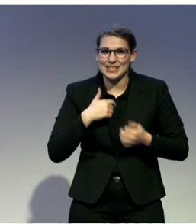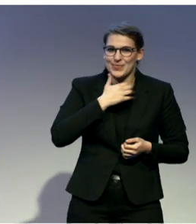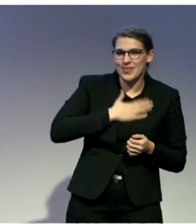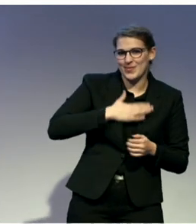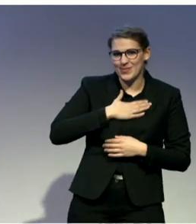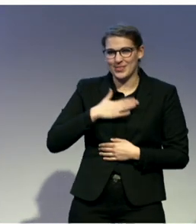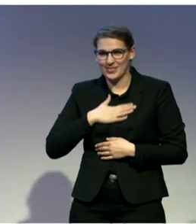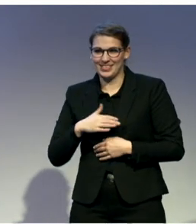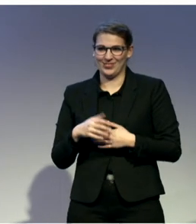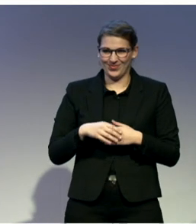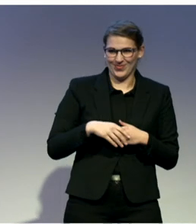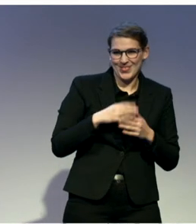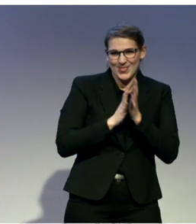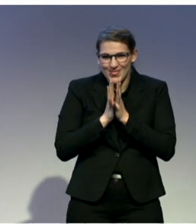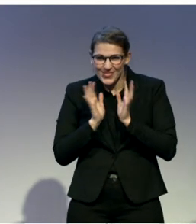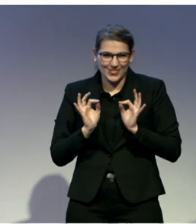skills.